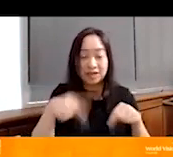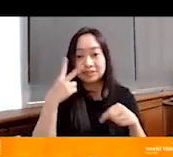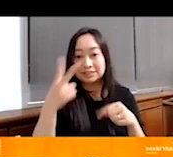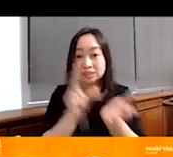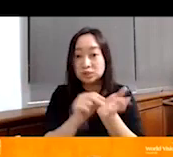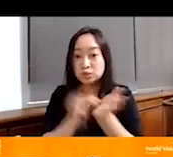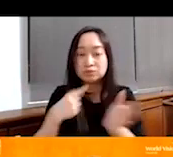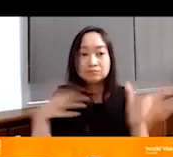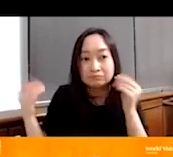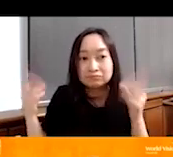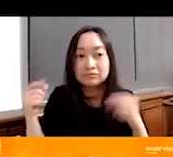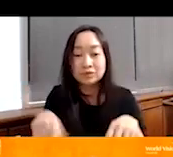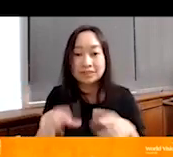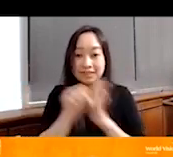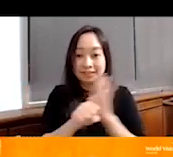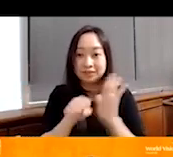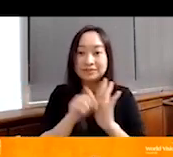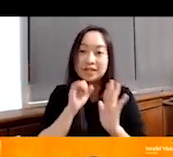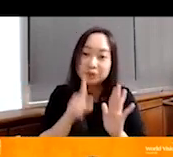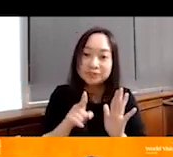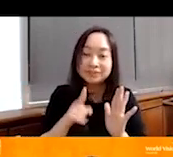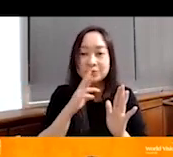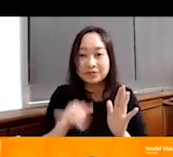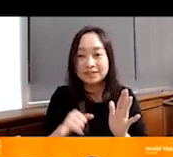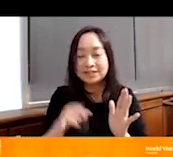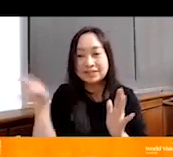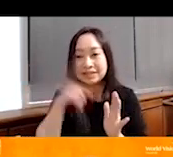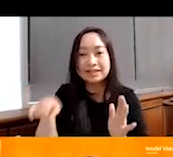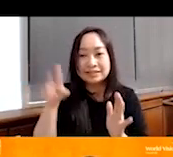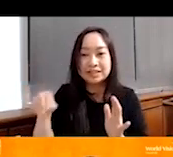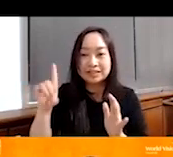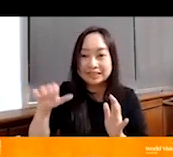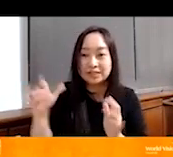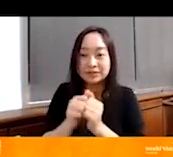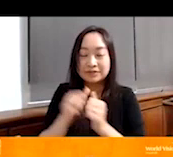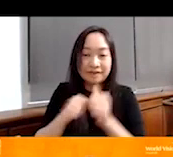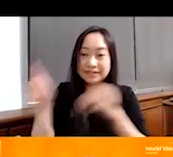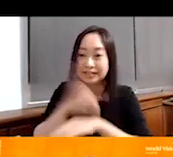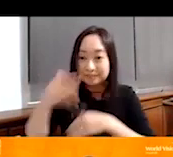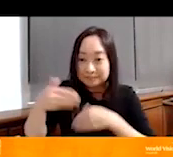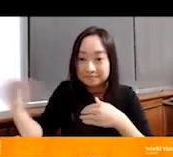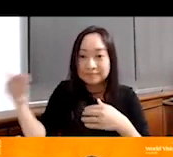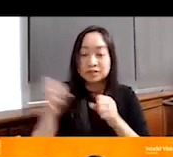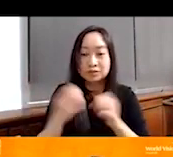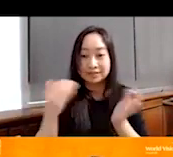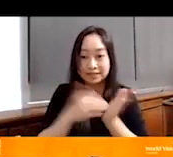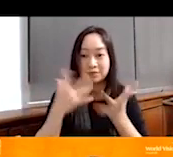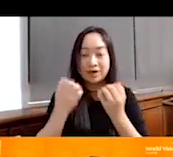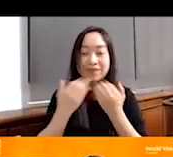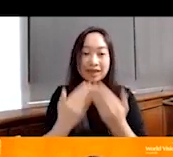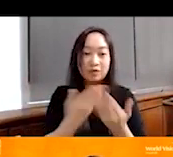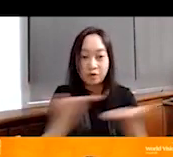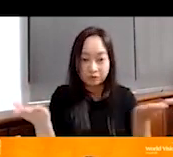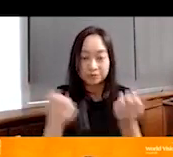and we hear from today's session is something that they have to deal with, um, on a daily occurrence. So we want to, again, thank you, um,